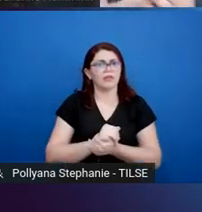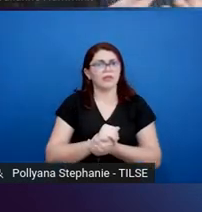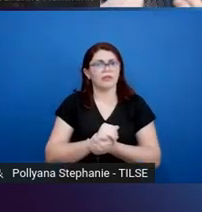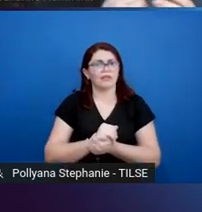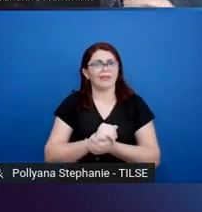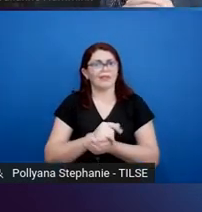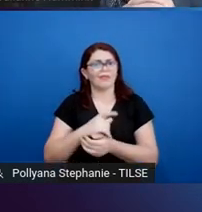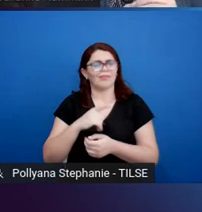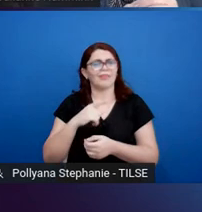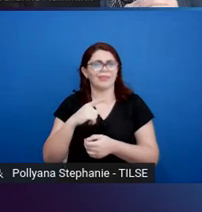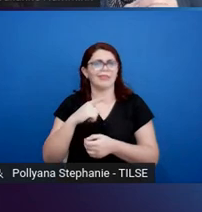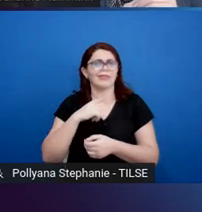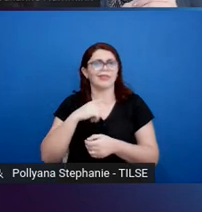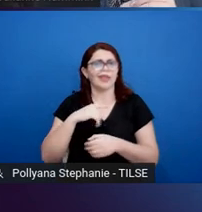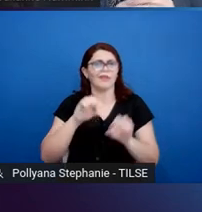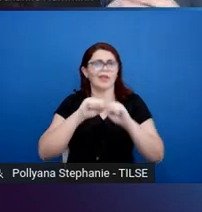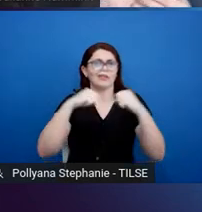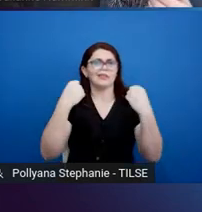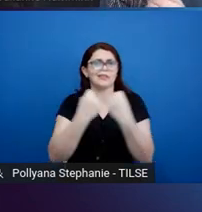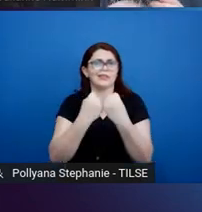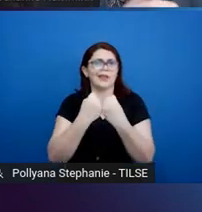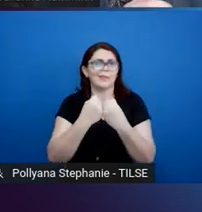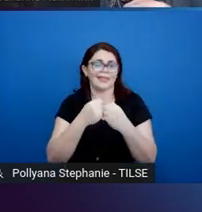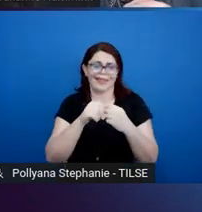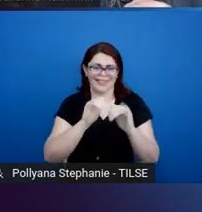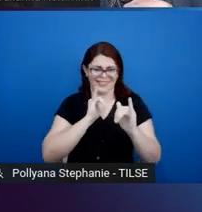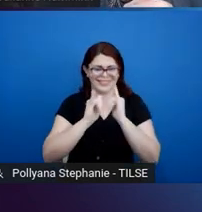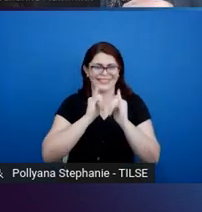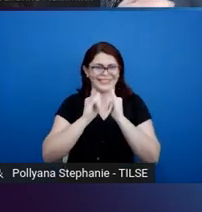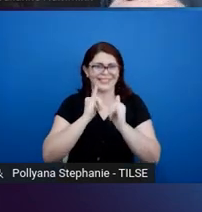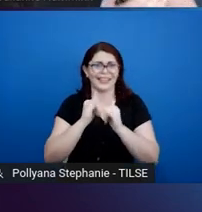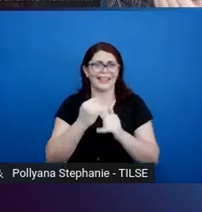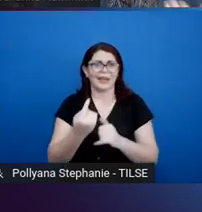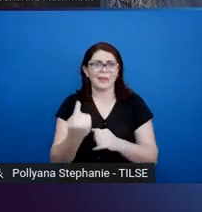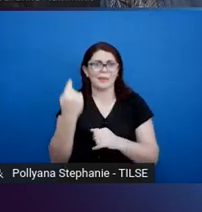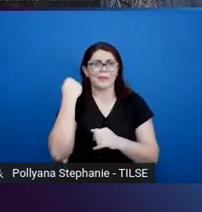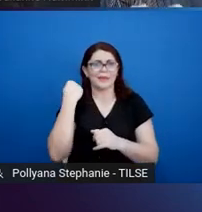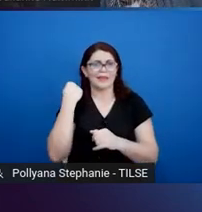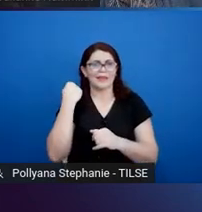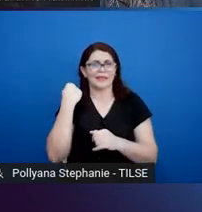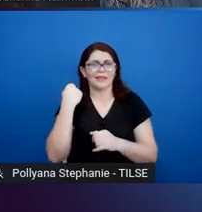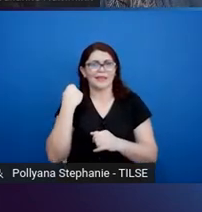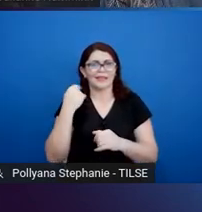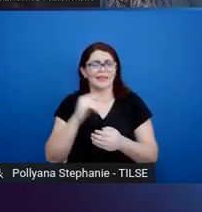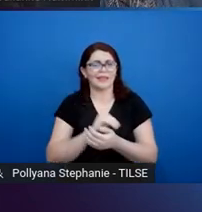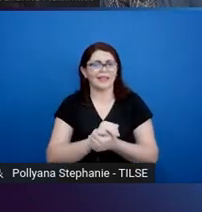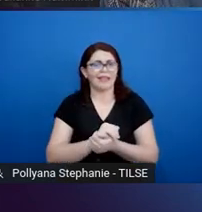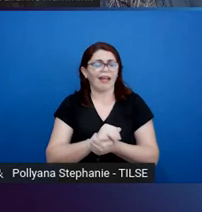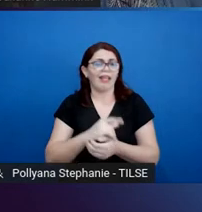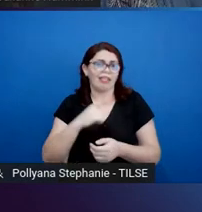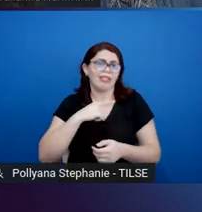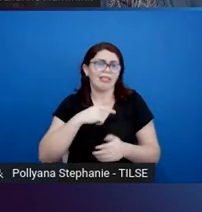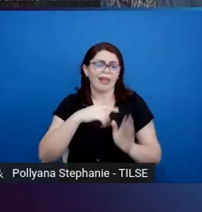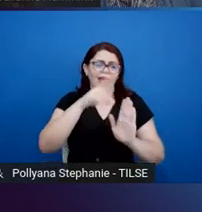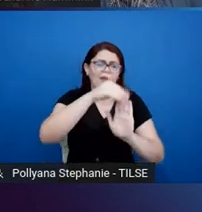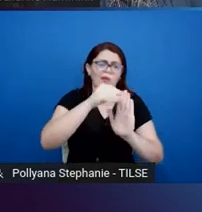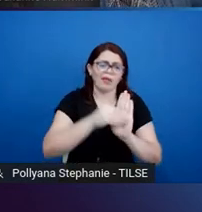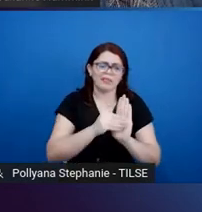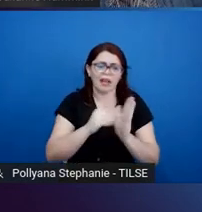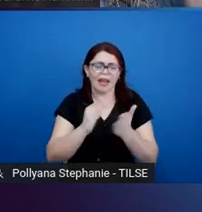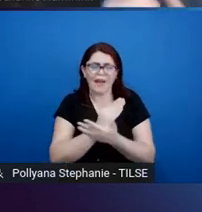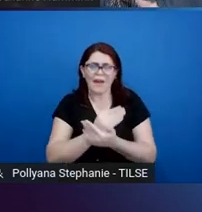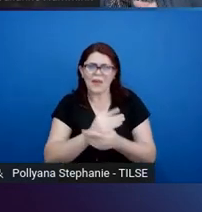a few days ago. Are there some subjects that lend themselves more easily to EMI than others?